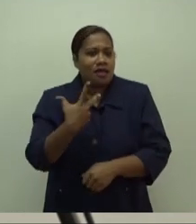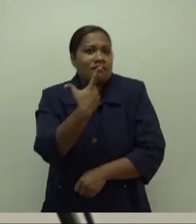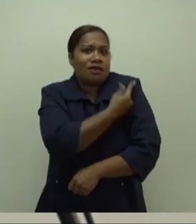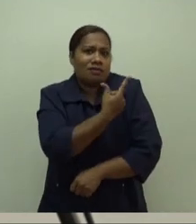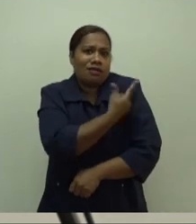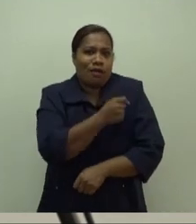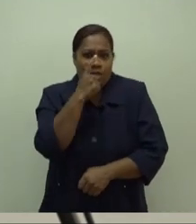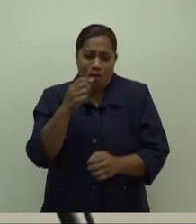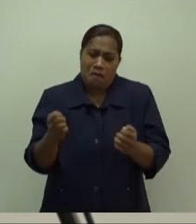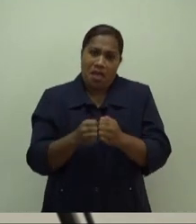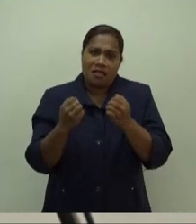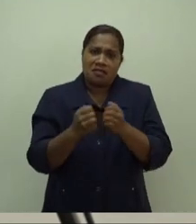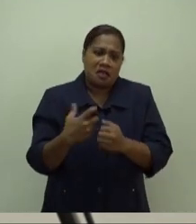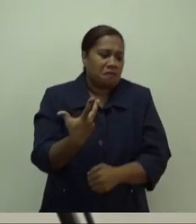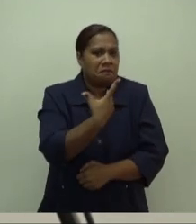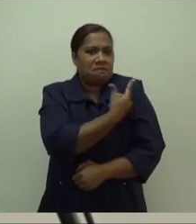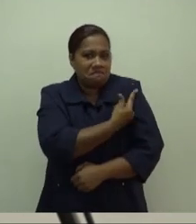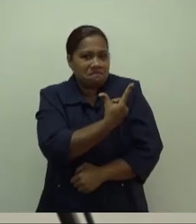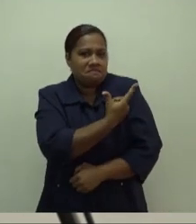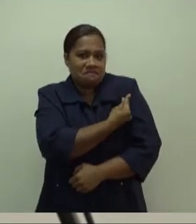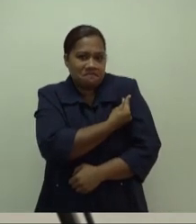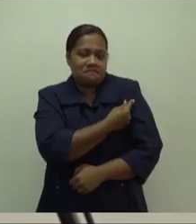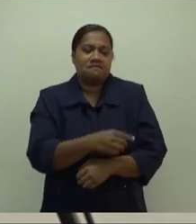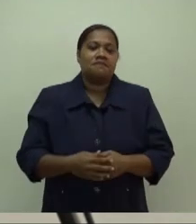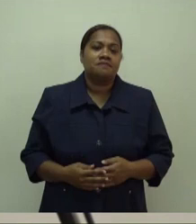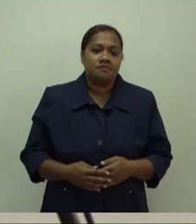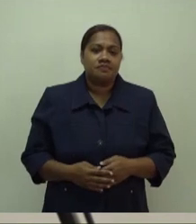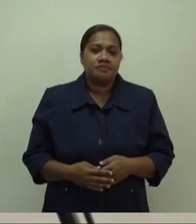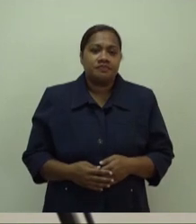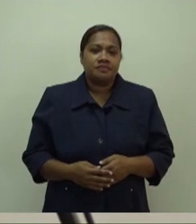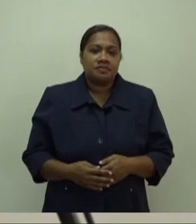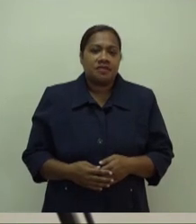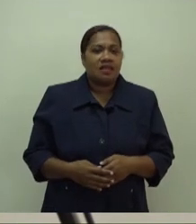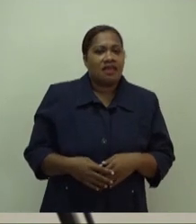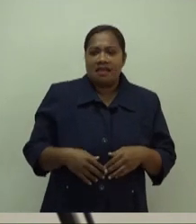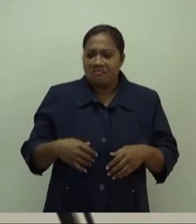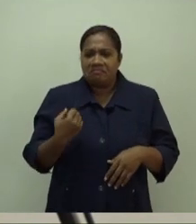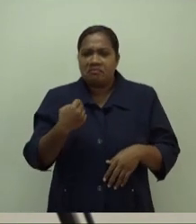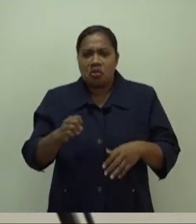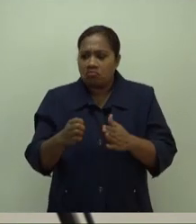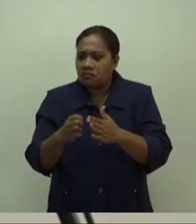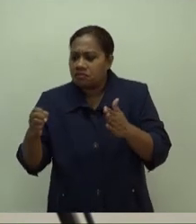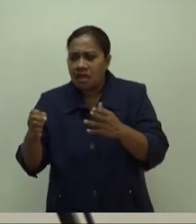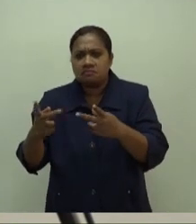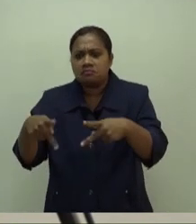and we have not had to create any extra space in our treatment facilities or mortuaries.